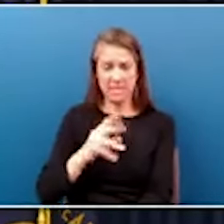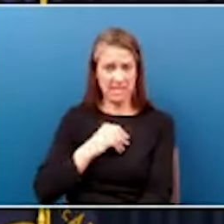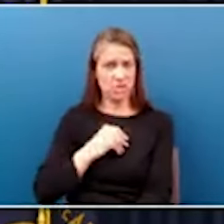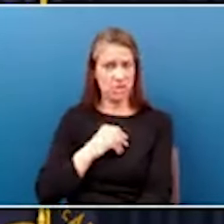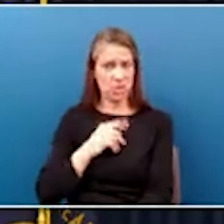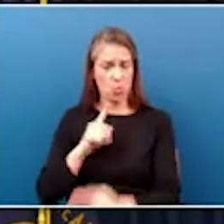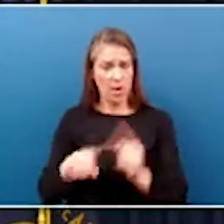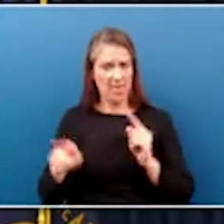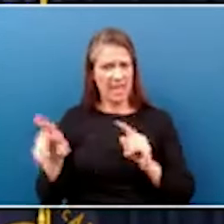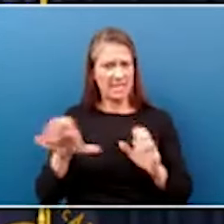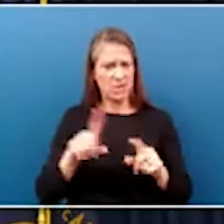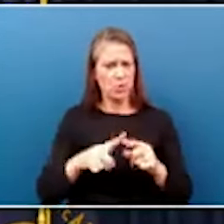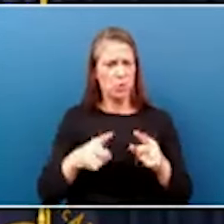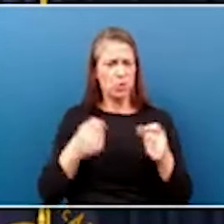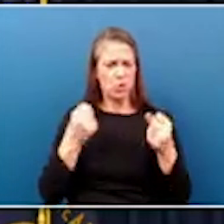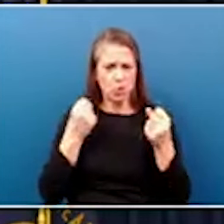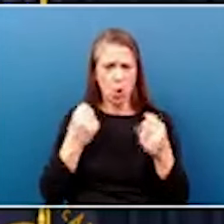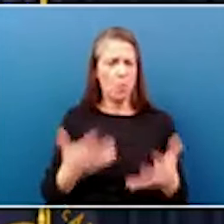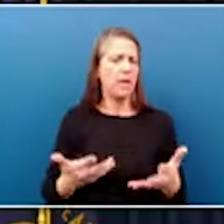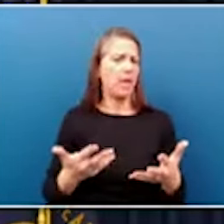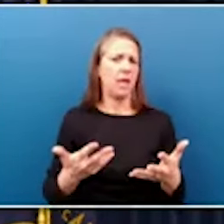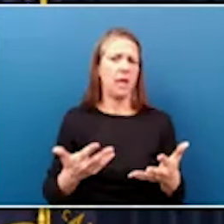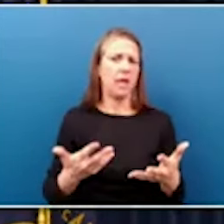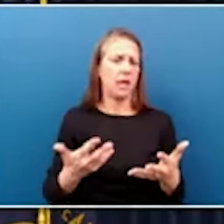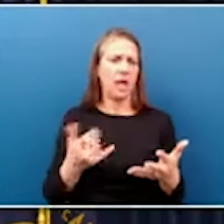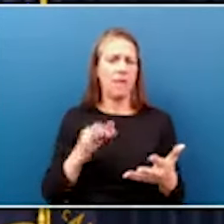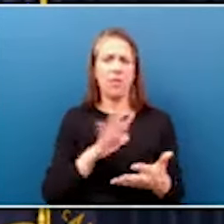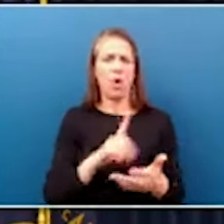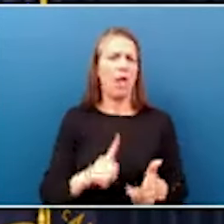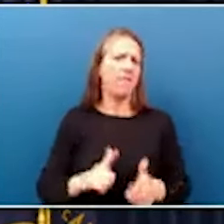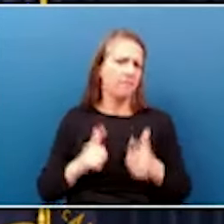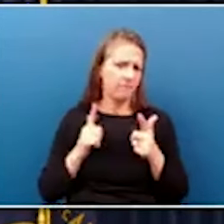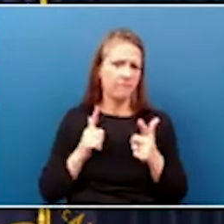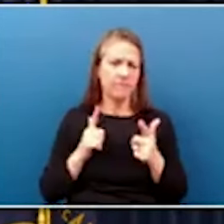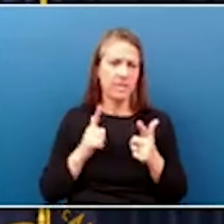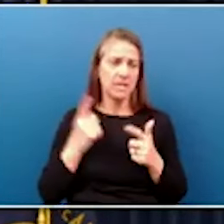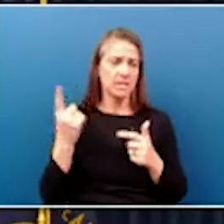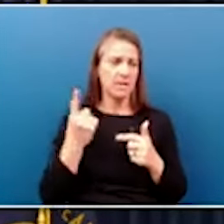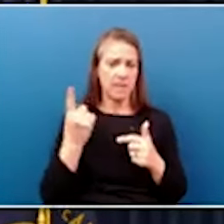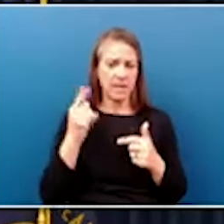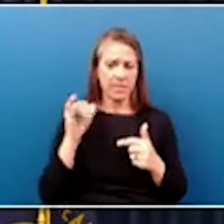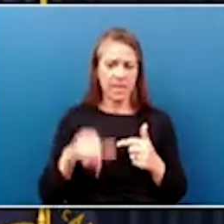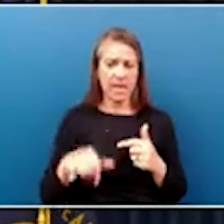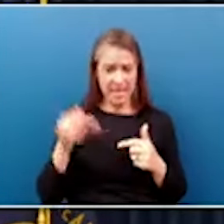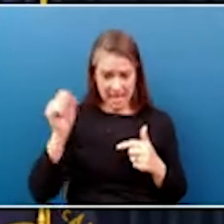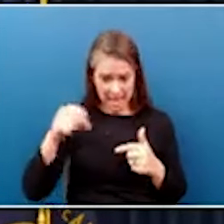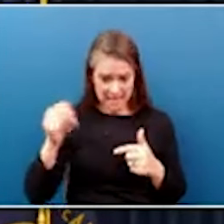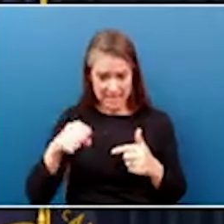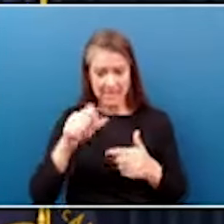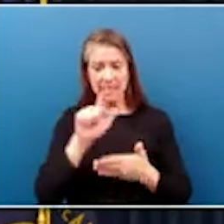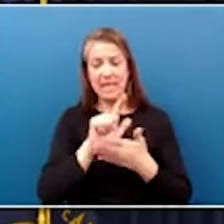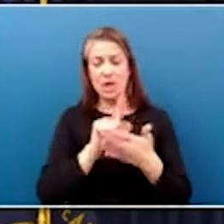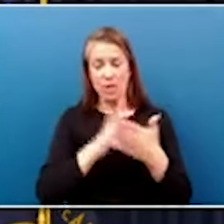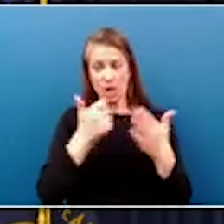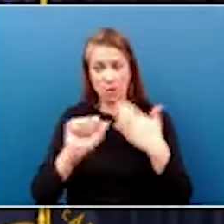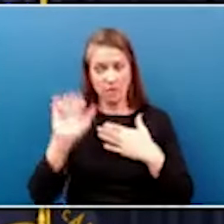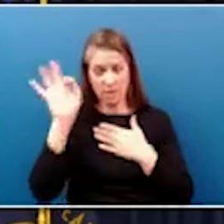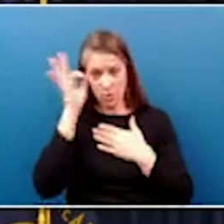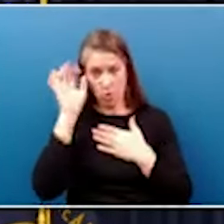so many of their lives. Something that, yes, while illegal under federal law, the